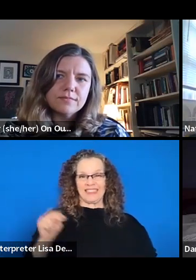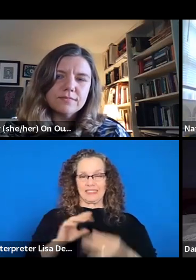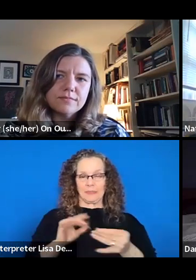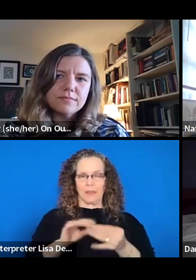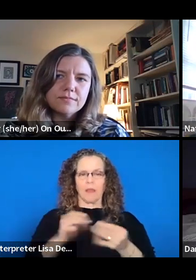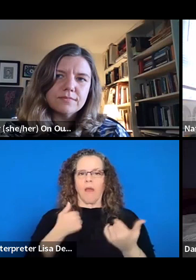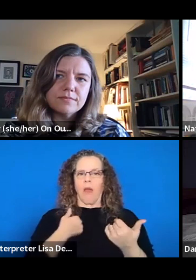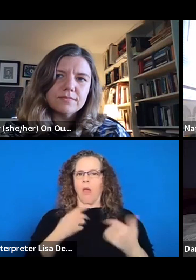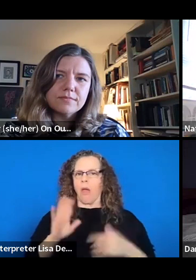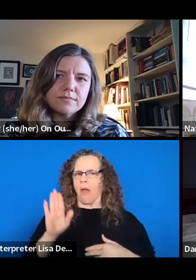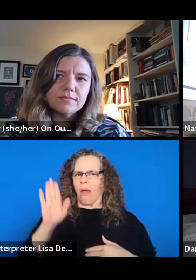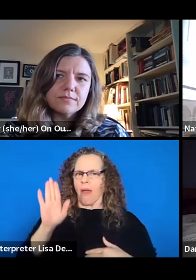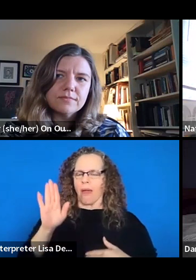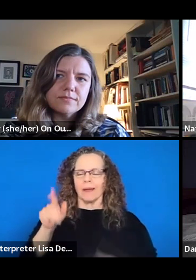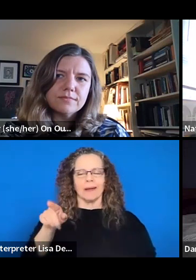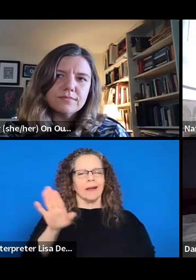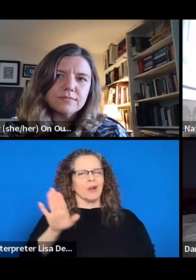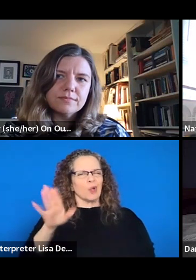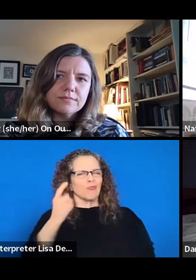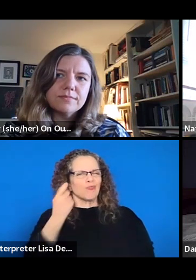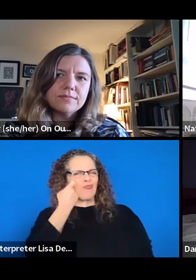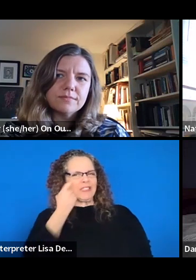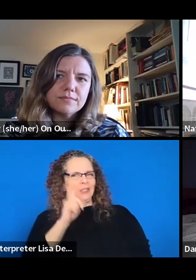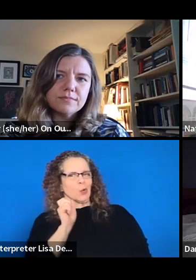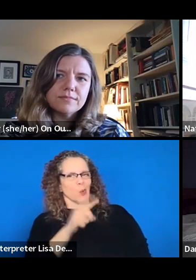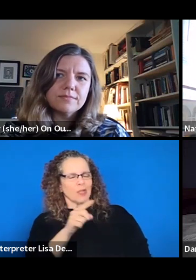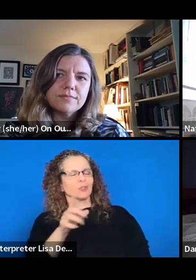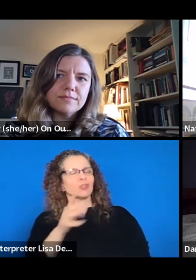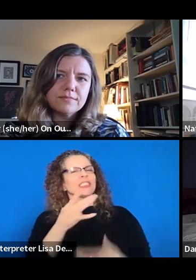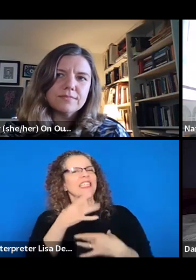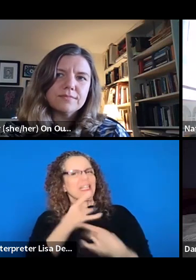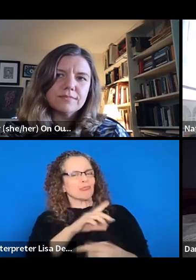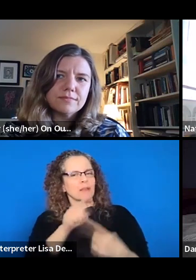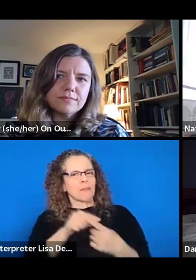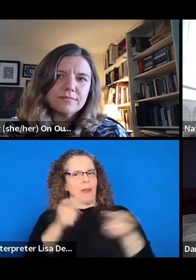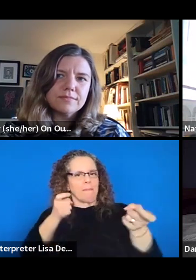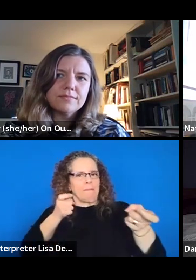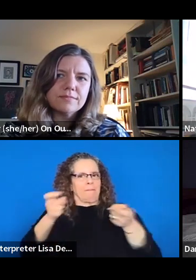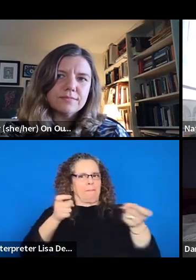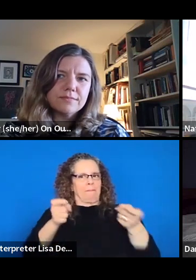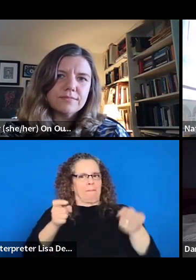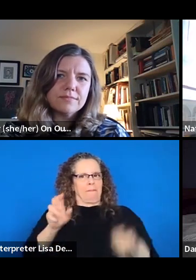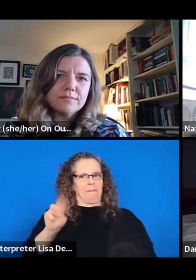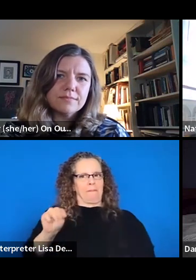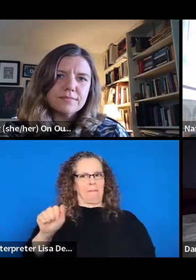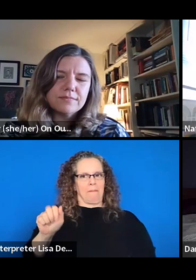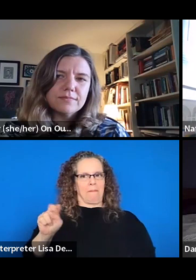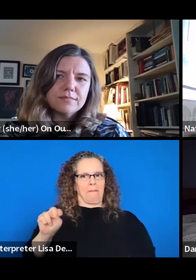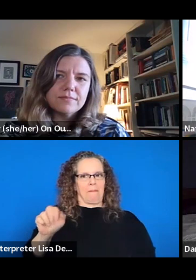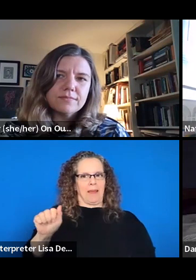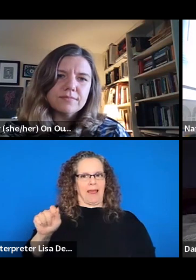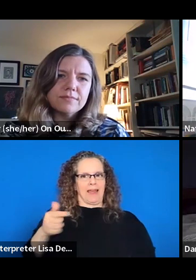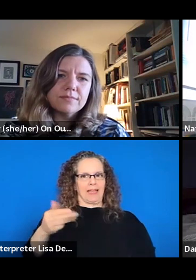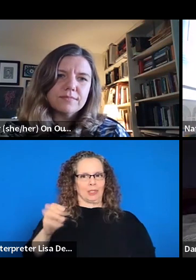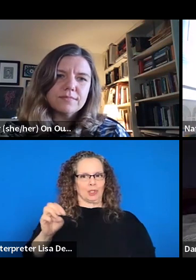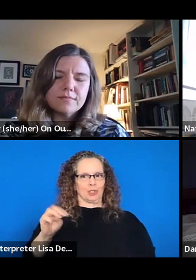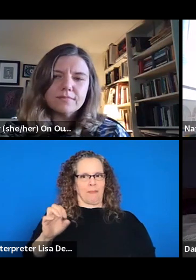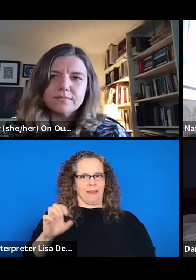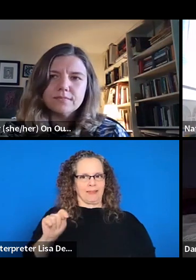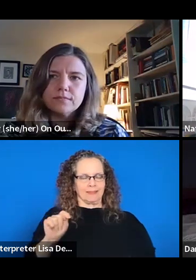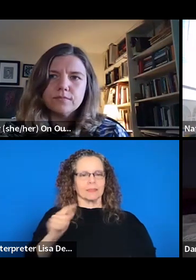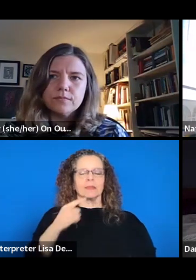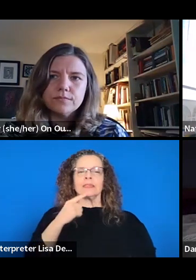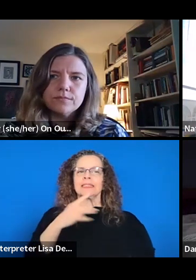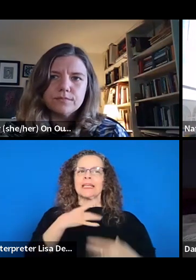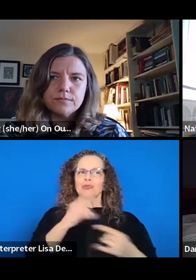question that you just raised is so interesting about the management position. And it's one that I think about a lot, particularly in academia,